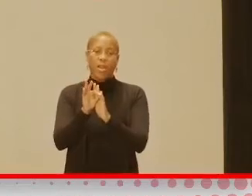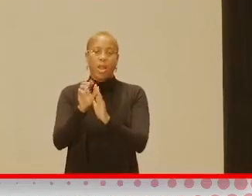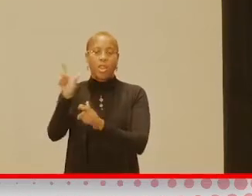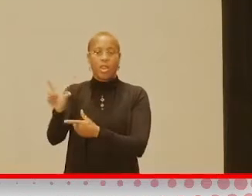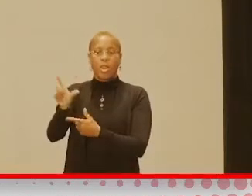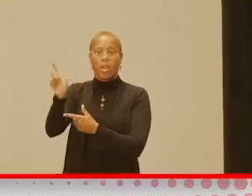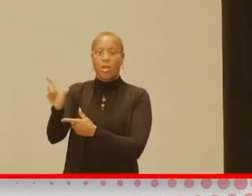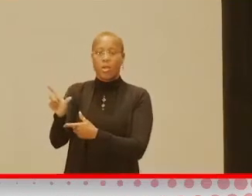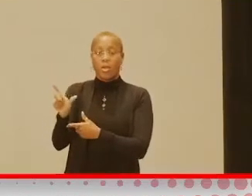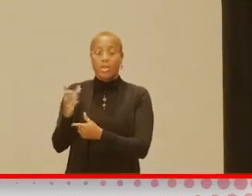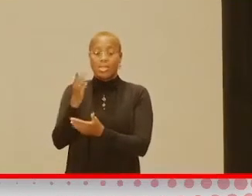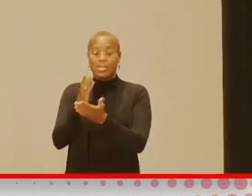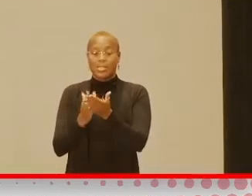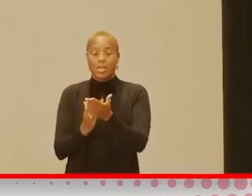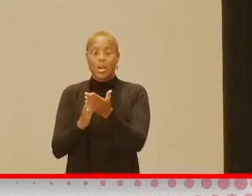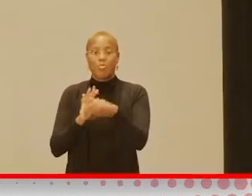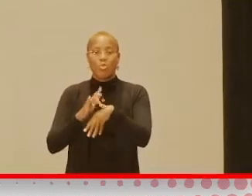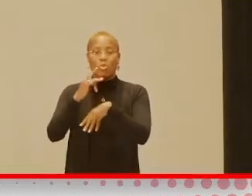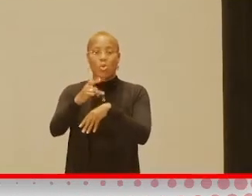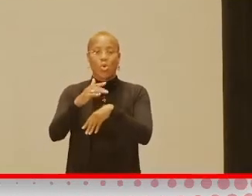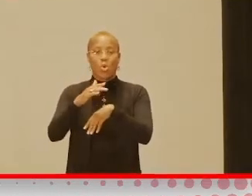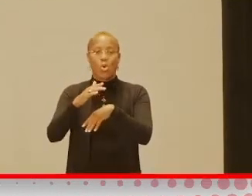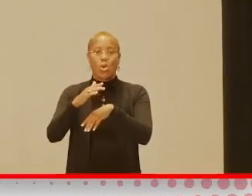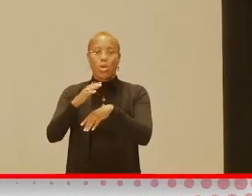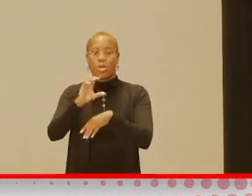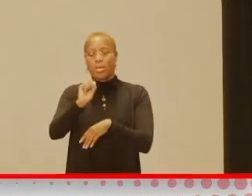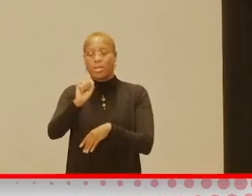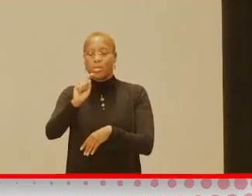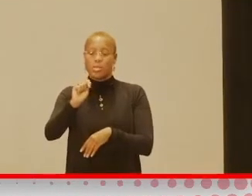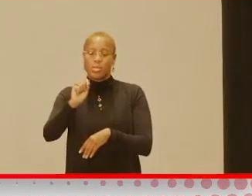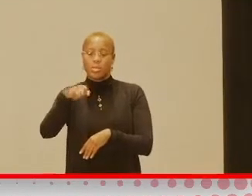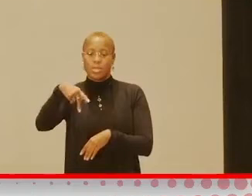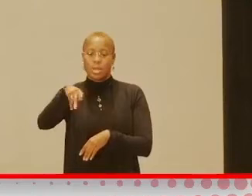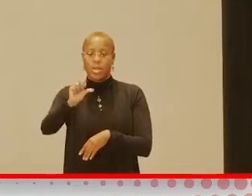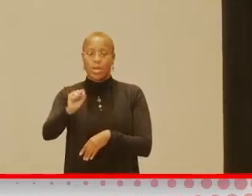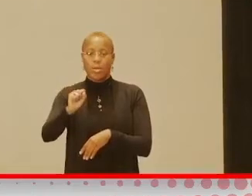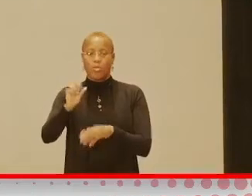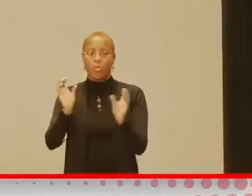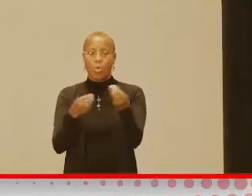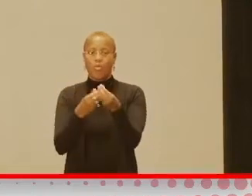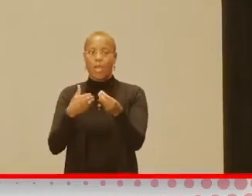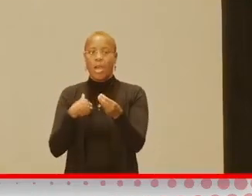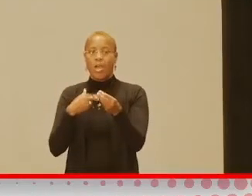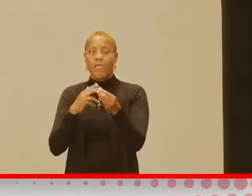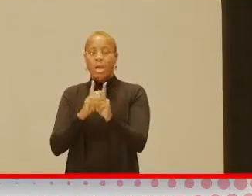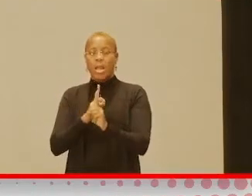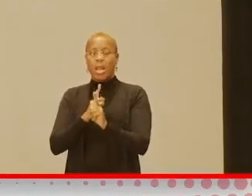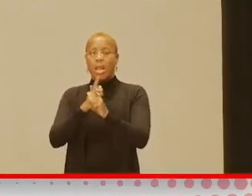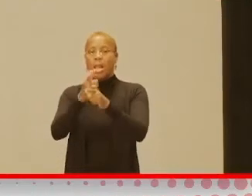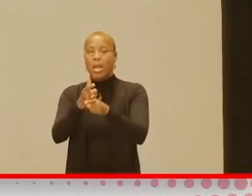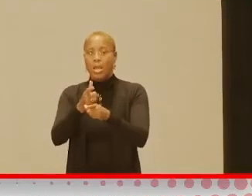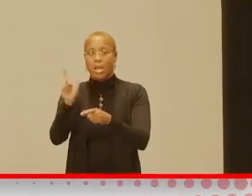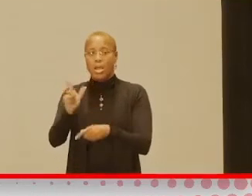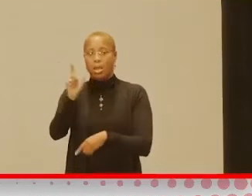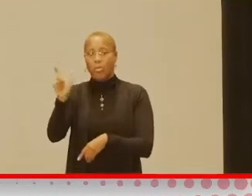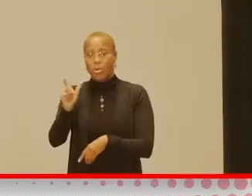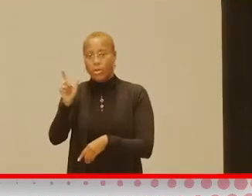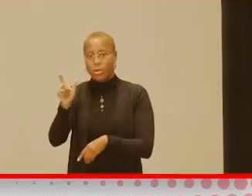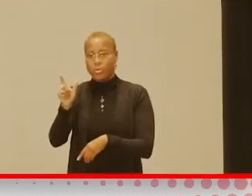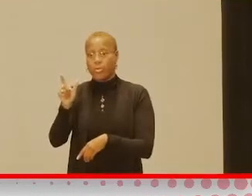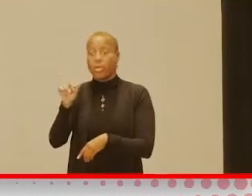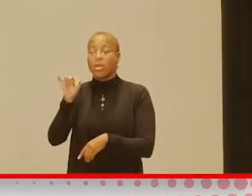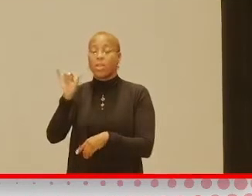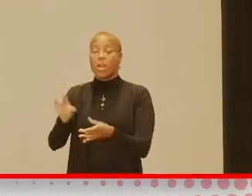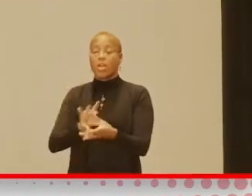And some early steps offices do actually have a lending library of books. So, again, that connection with that family resource